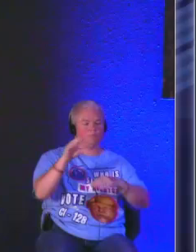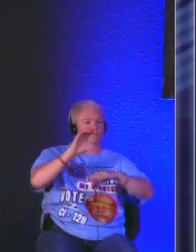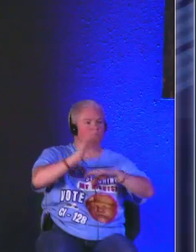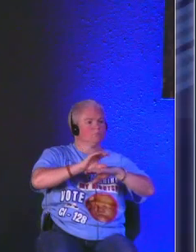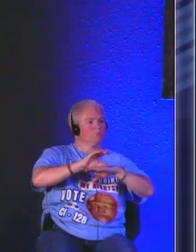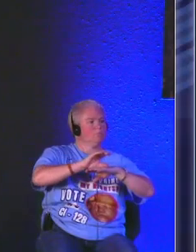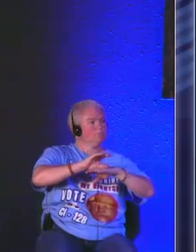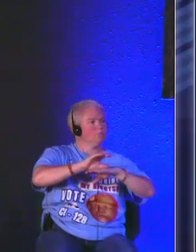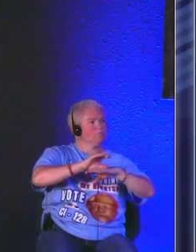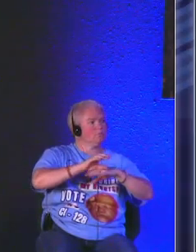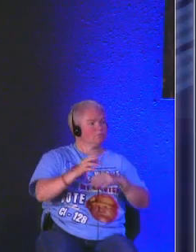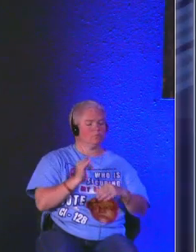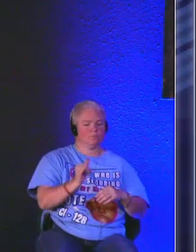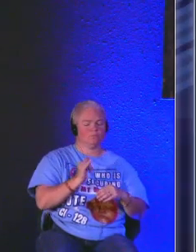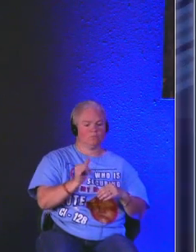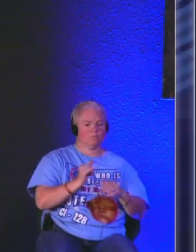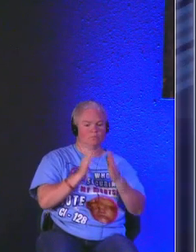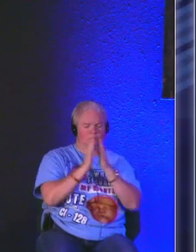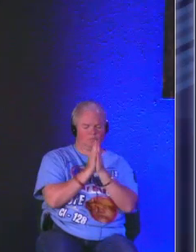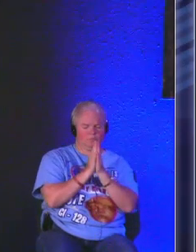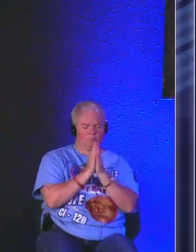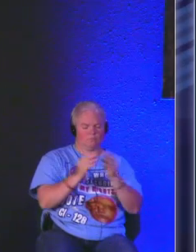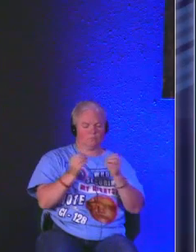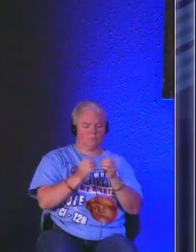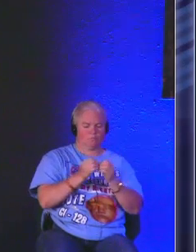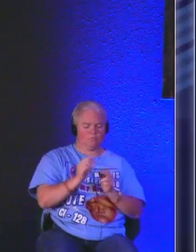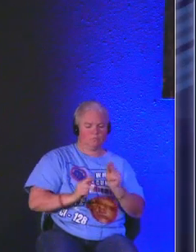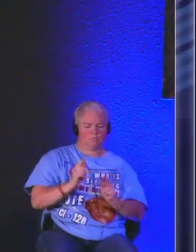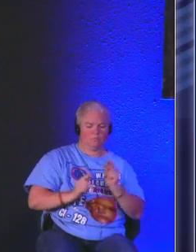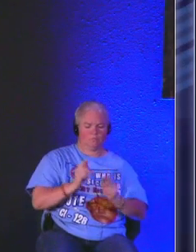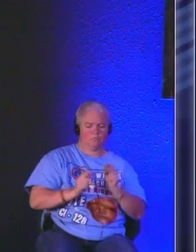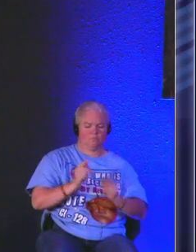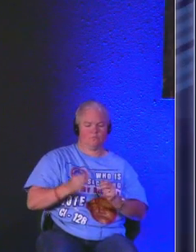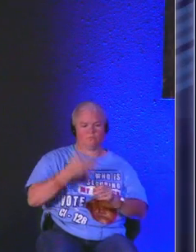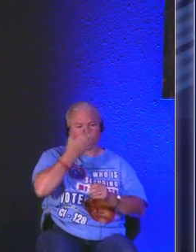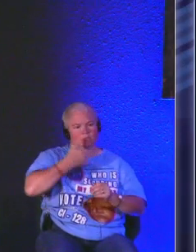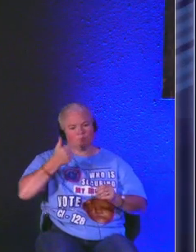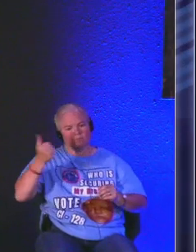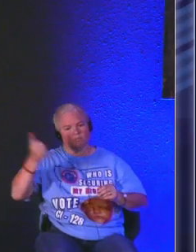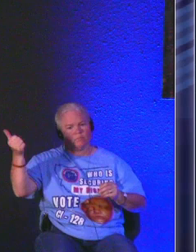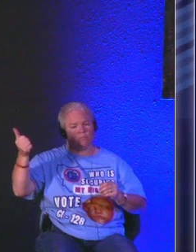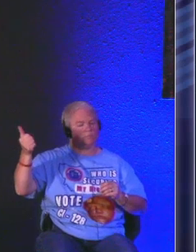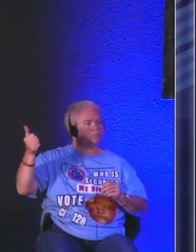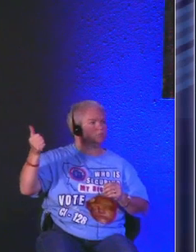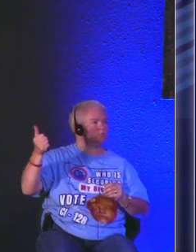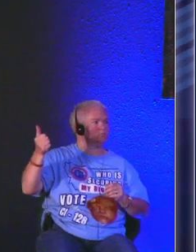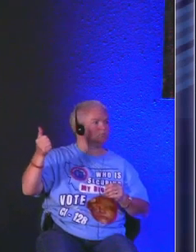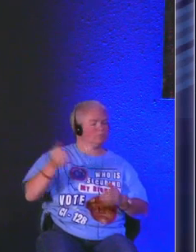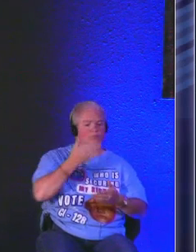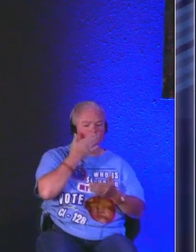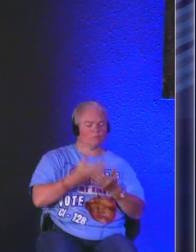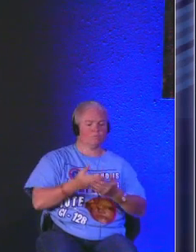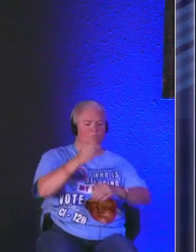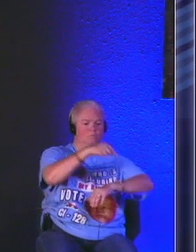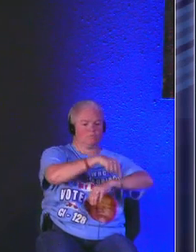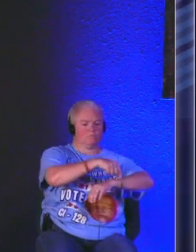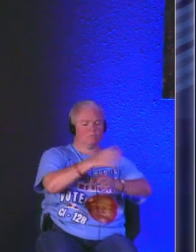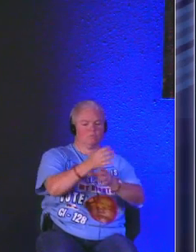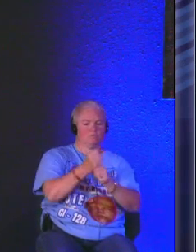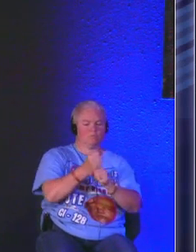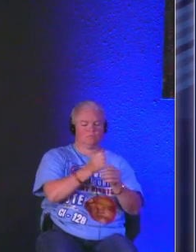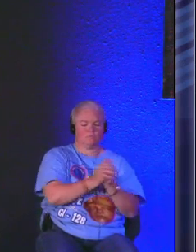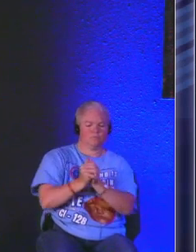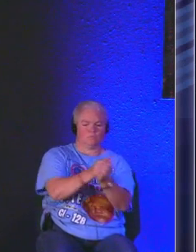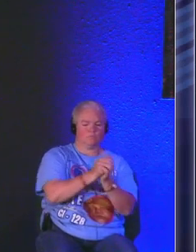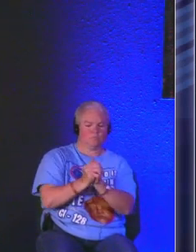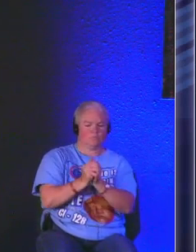that are going to be doing this same thing so the more people we can get here to pray the better obviously and it's just a good time to get together